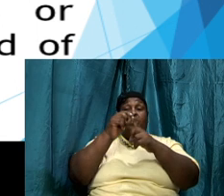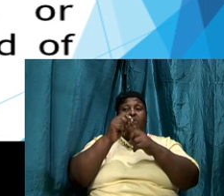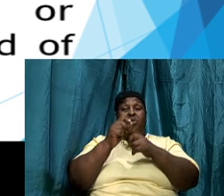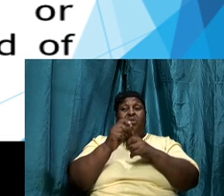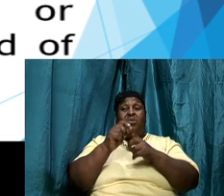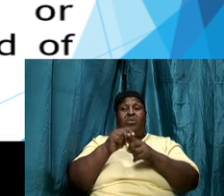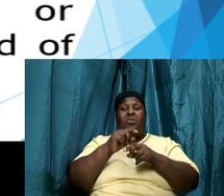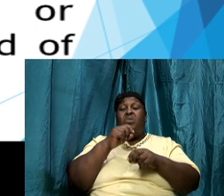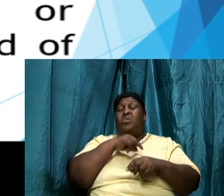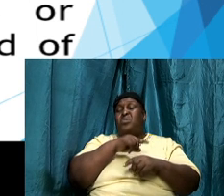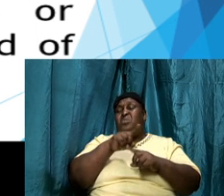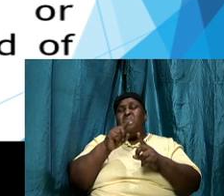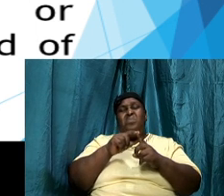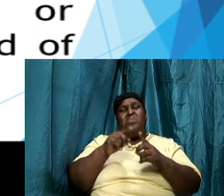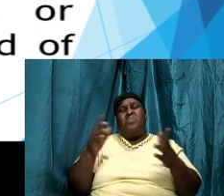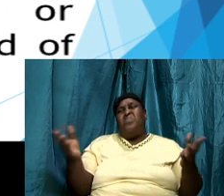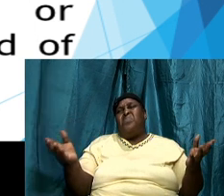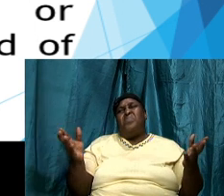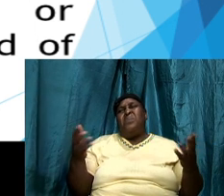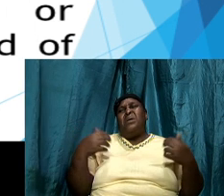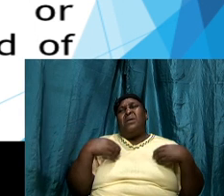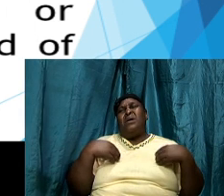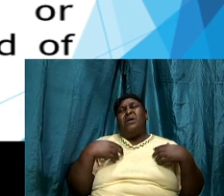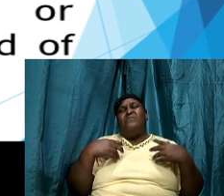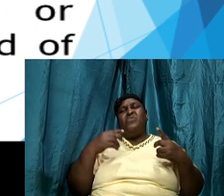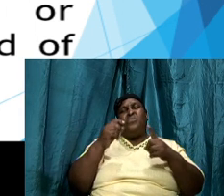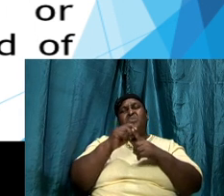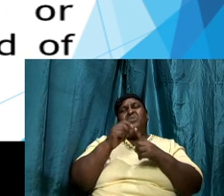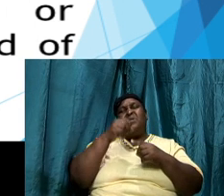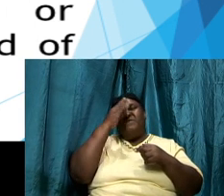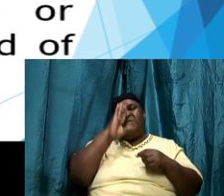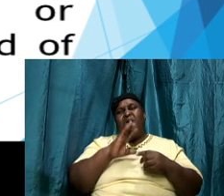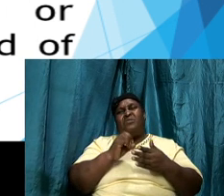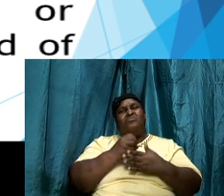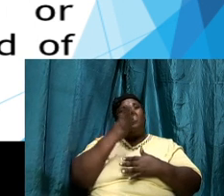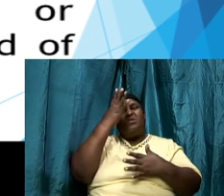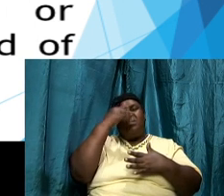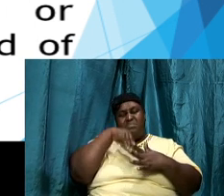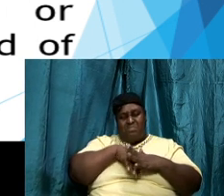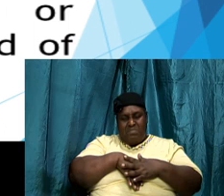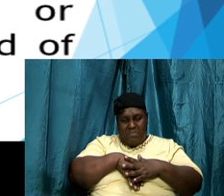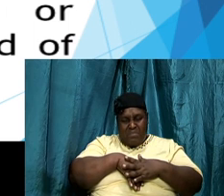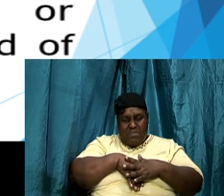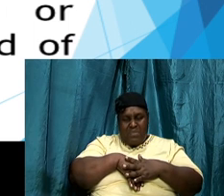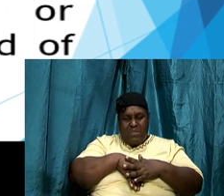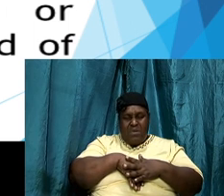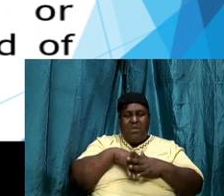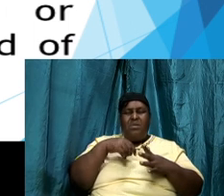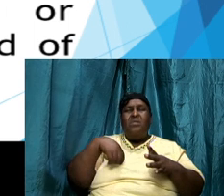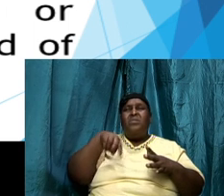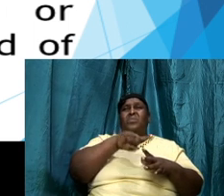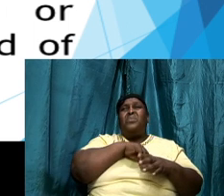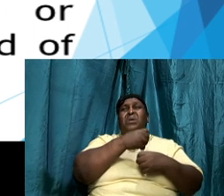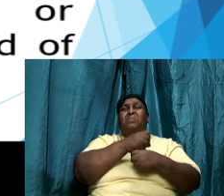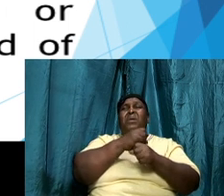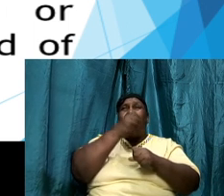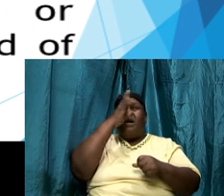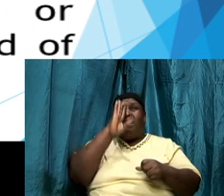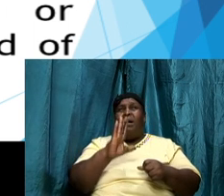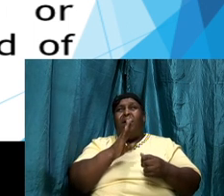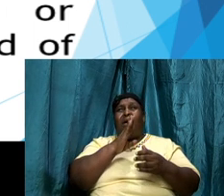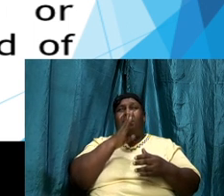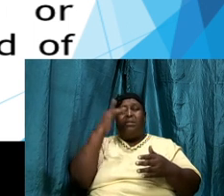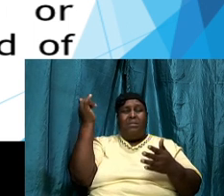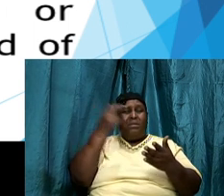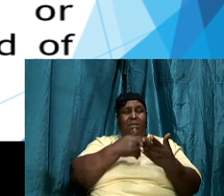we have the word richly in us we are allowing God by the